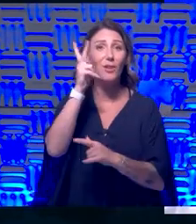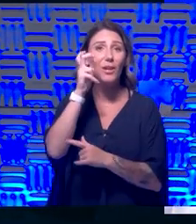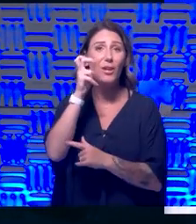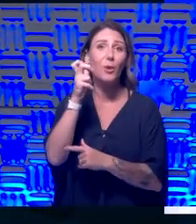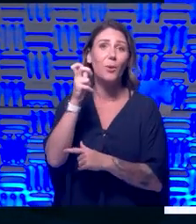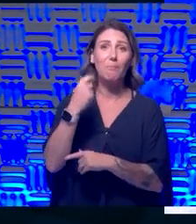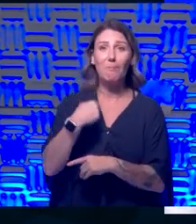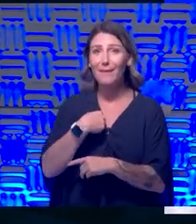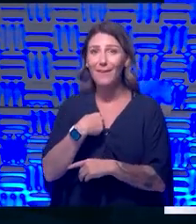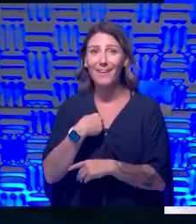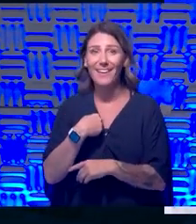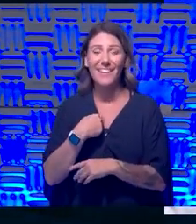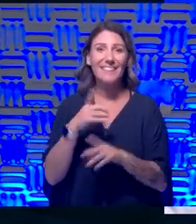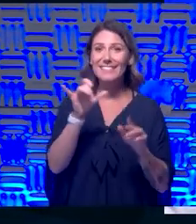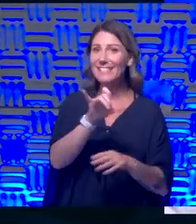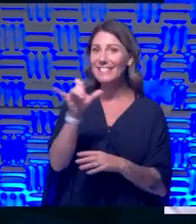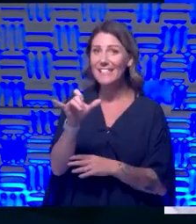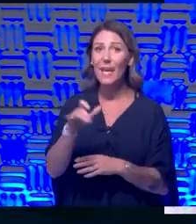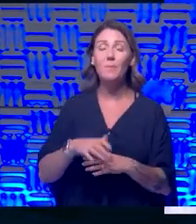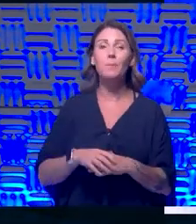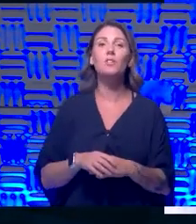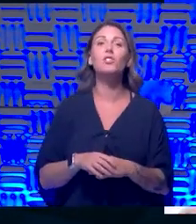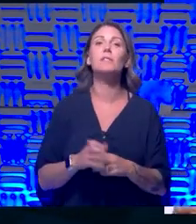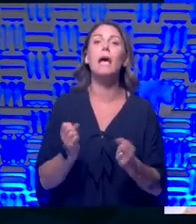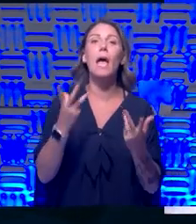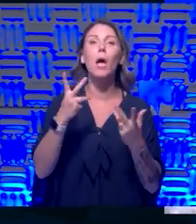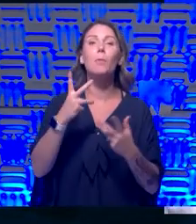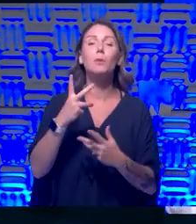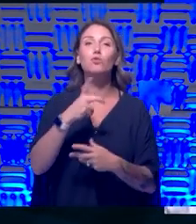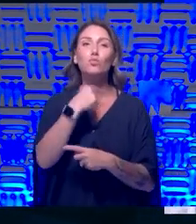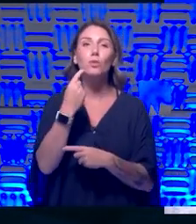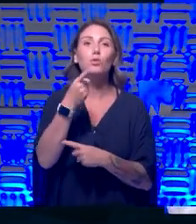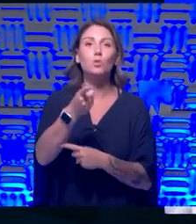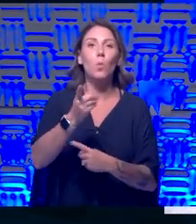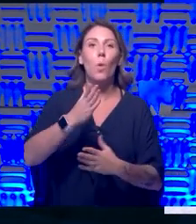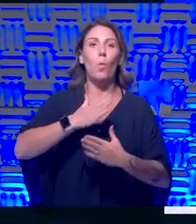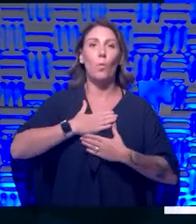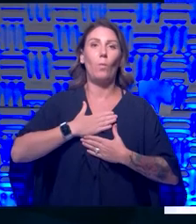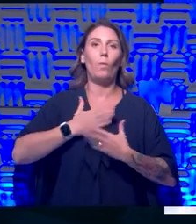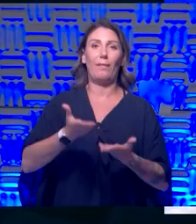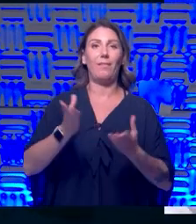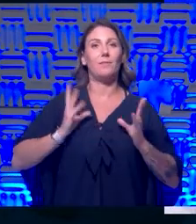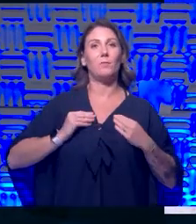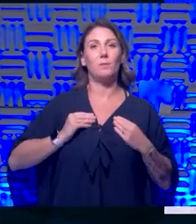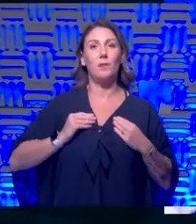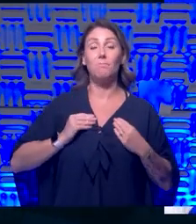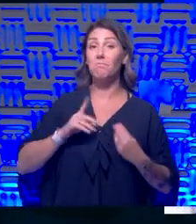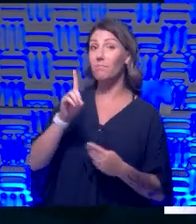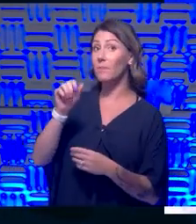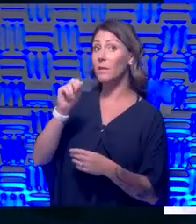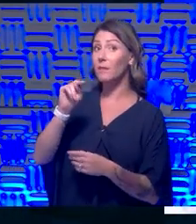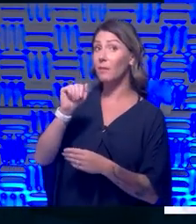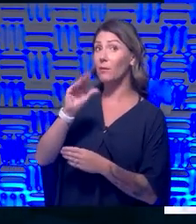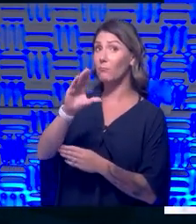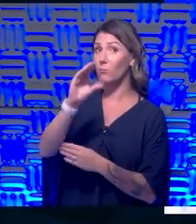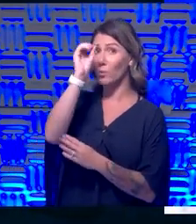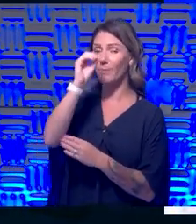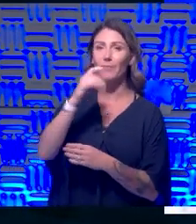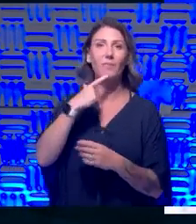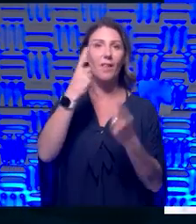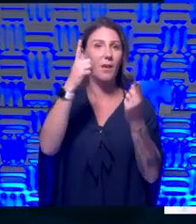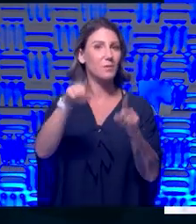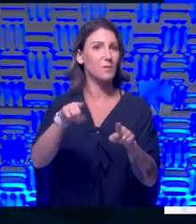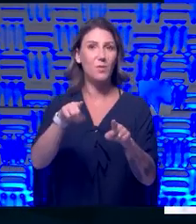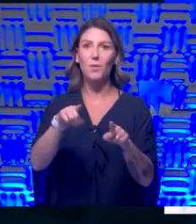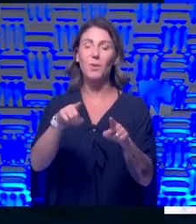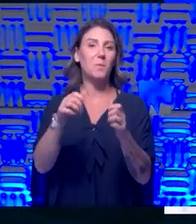it just comes down to how much risk are you willing to entertain in a situation like that, Dana? What do you think? Yeah, absolutely. I agree with Dr. Burns.